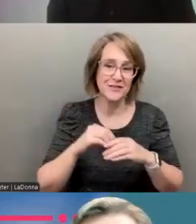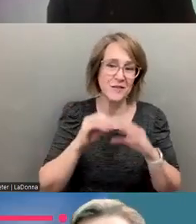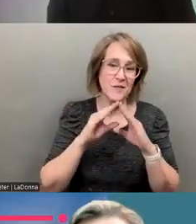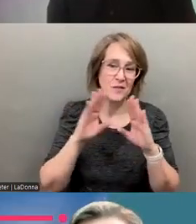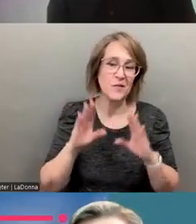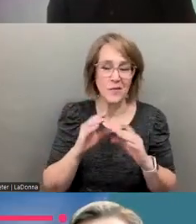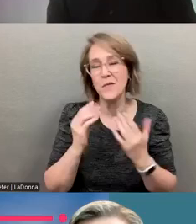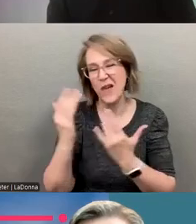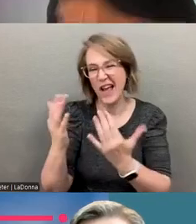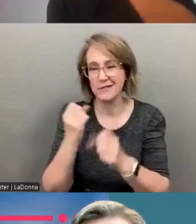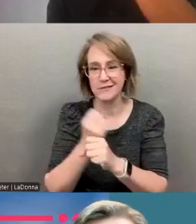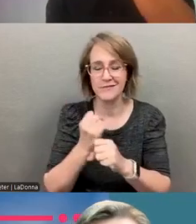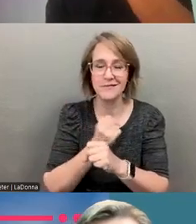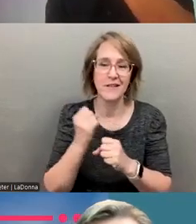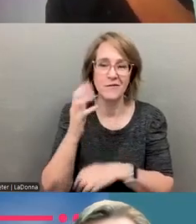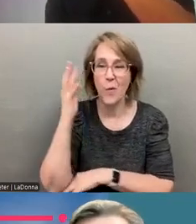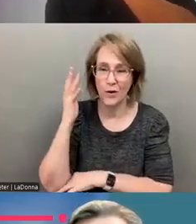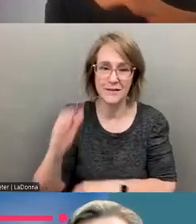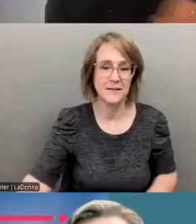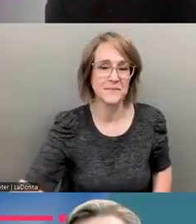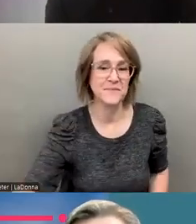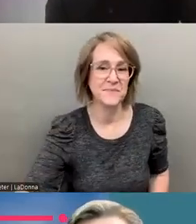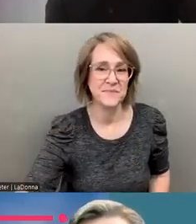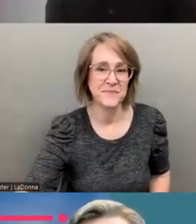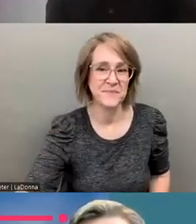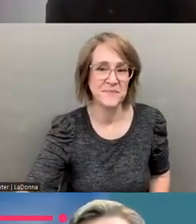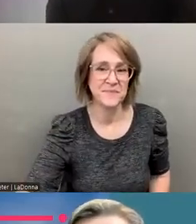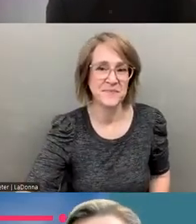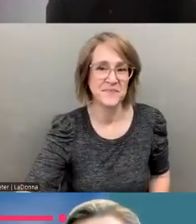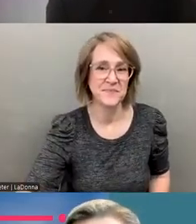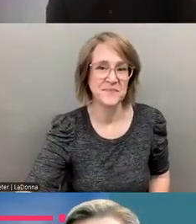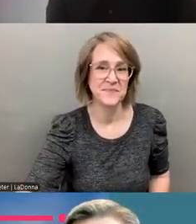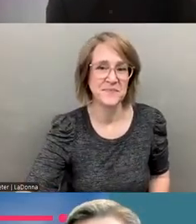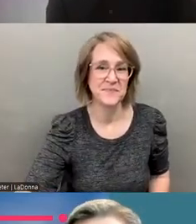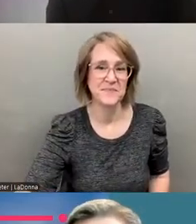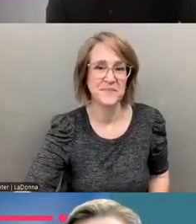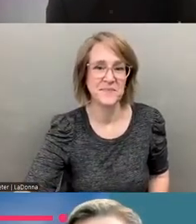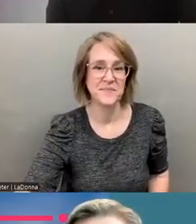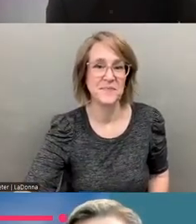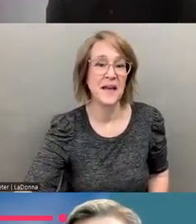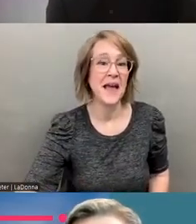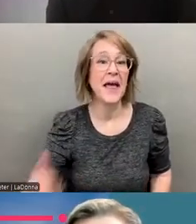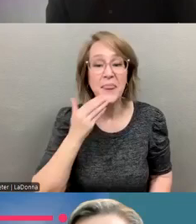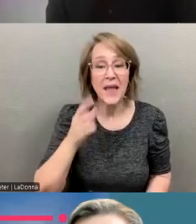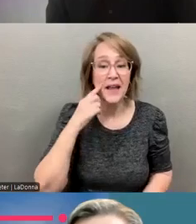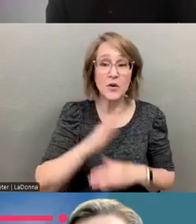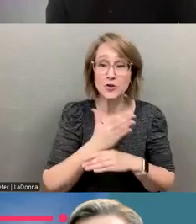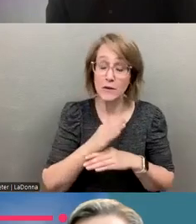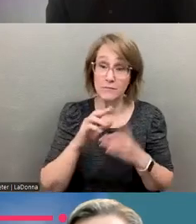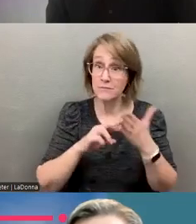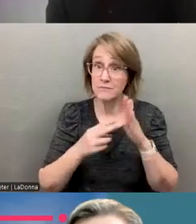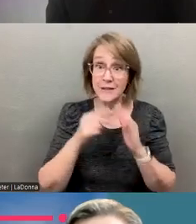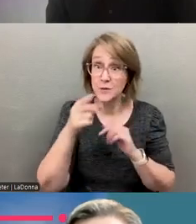Thank you so much, Phil, for sharing, um, the pictures, the personal pictures, uh, speaking of personal pictures, I'm assuming you cannot get an Uber to your